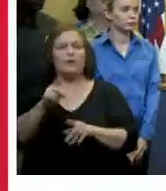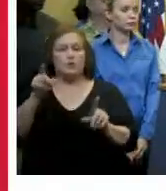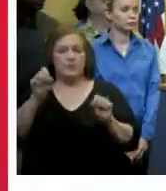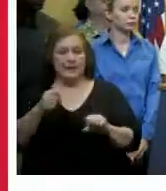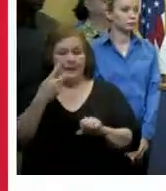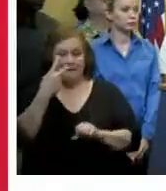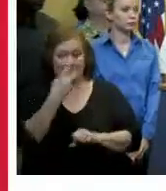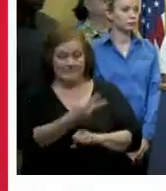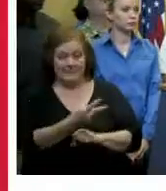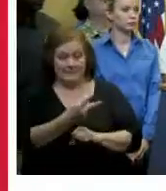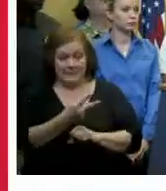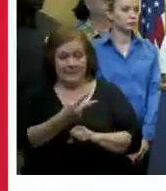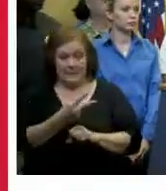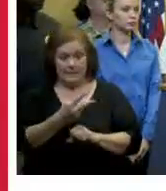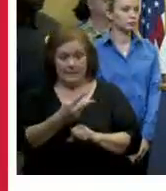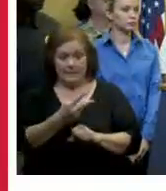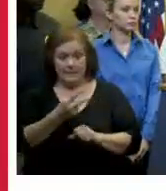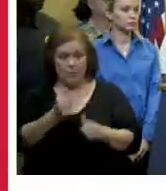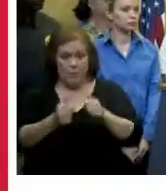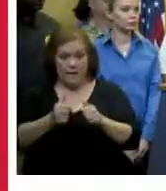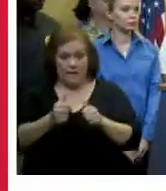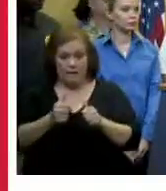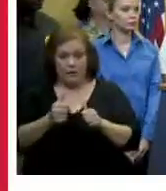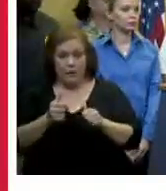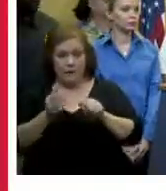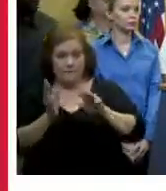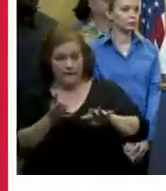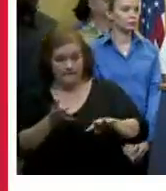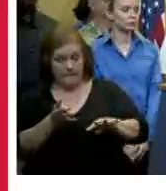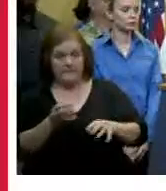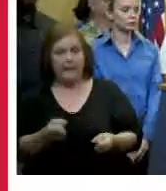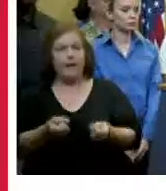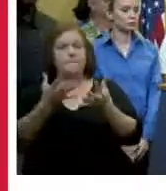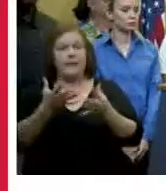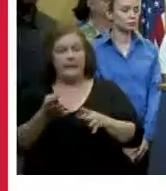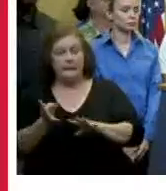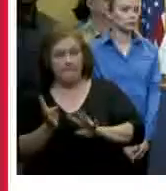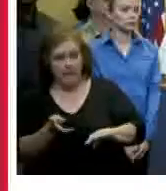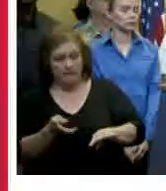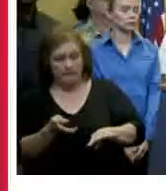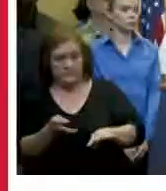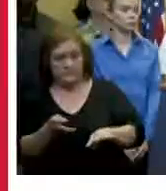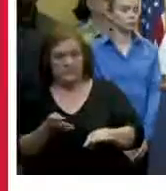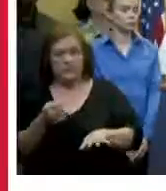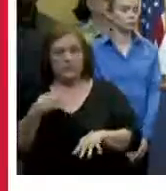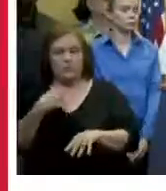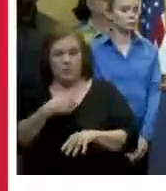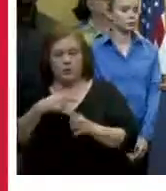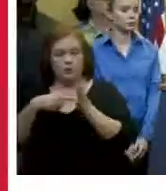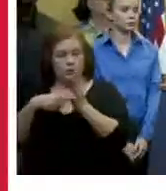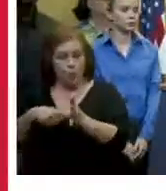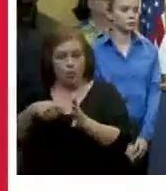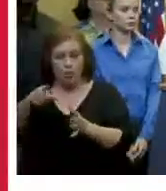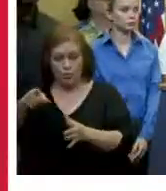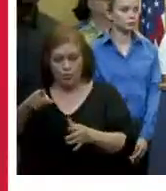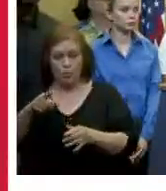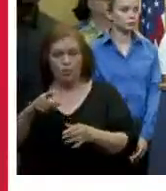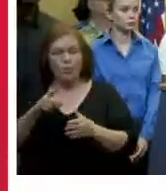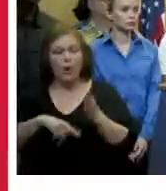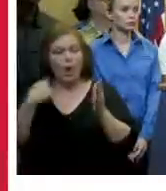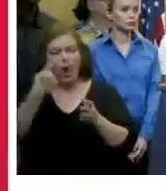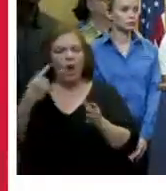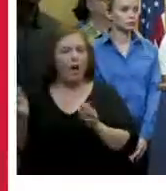many pumps each of these stations uh has we are showing the direction of flow of all the canals